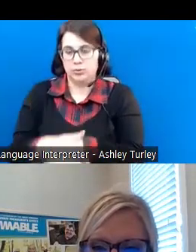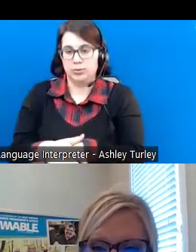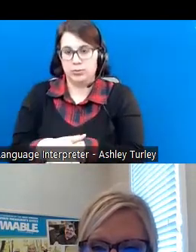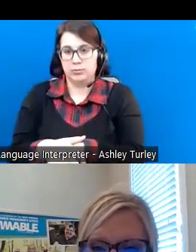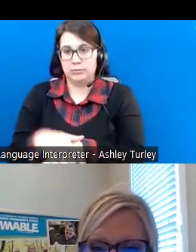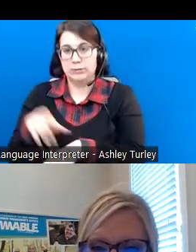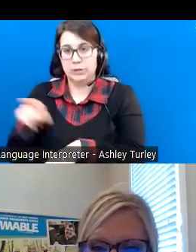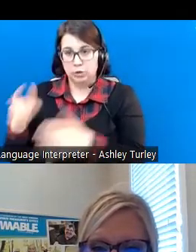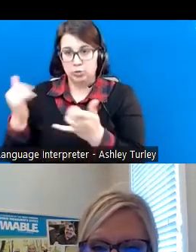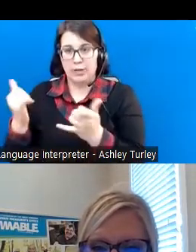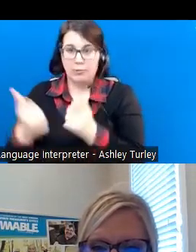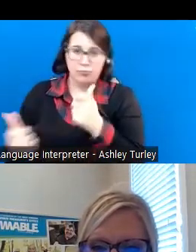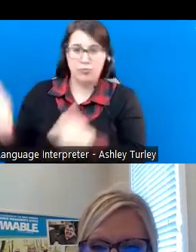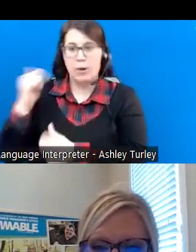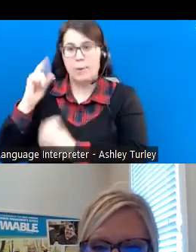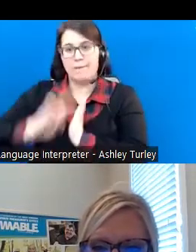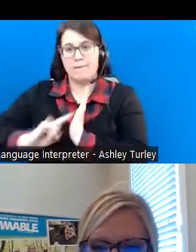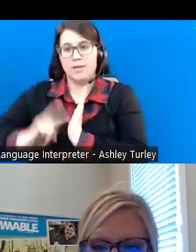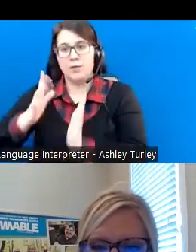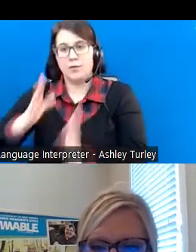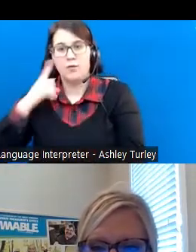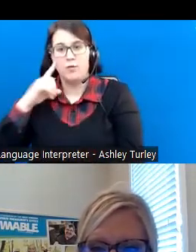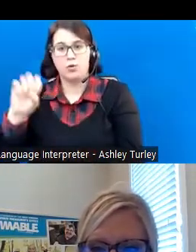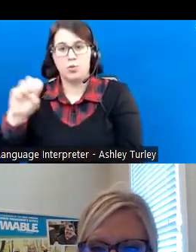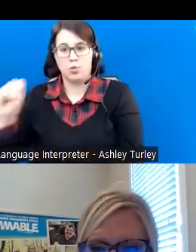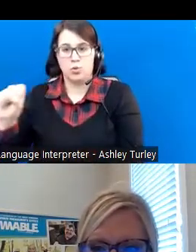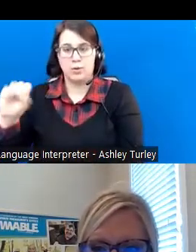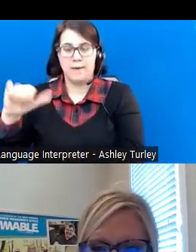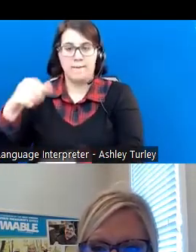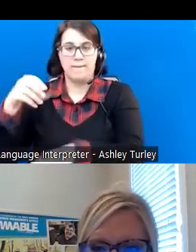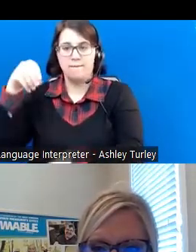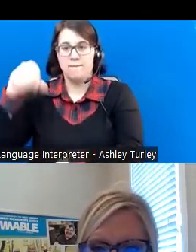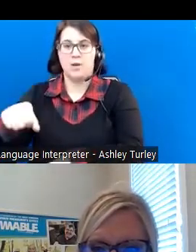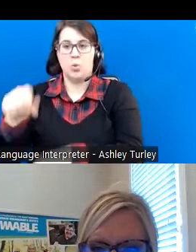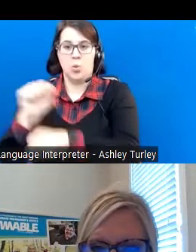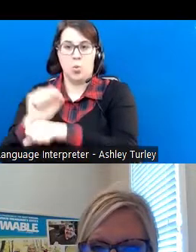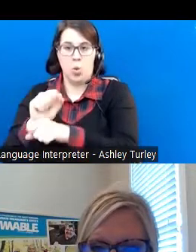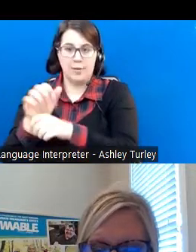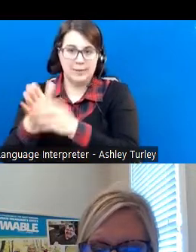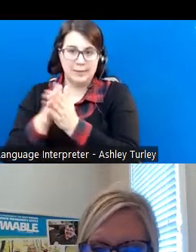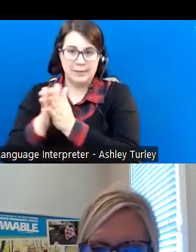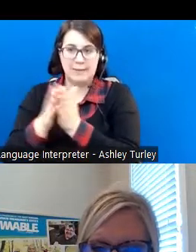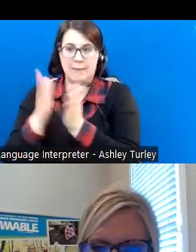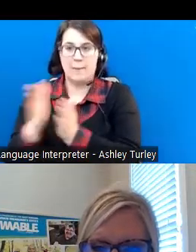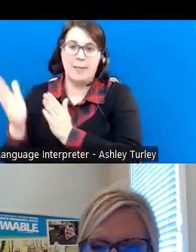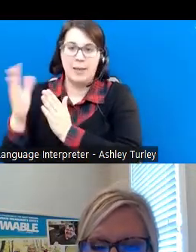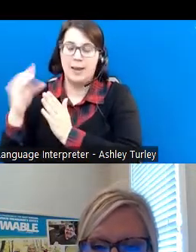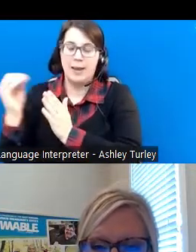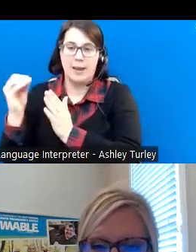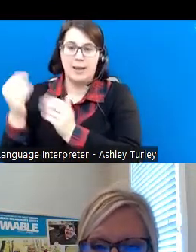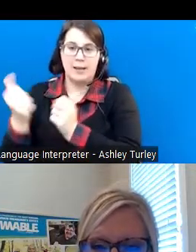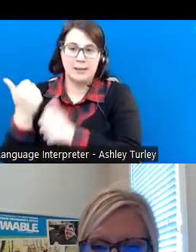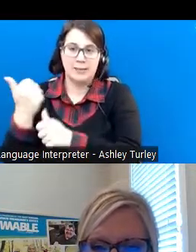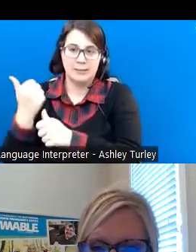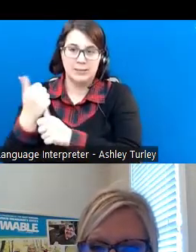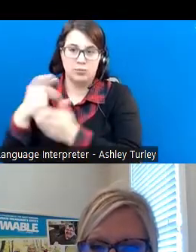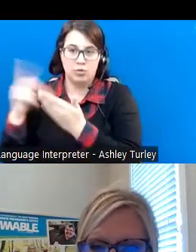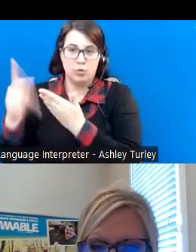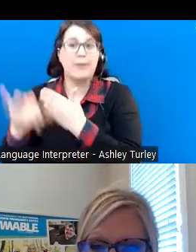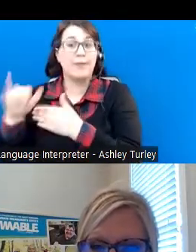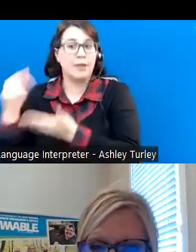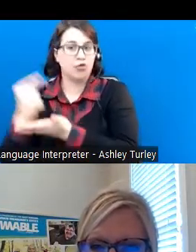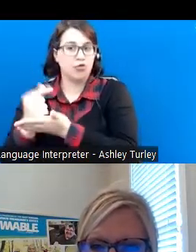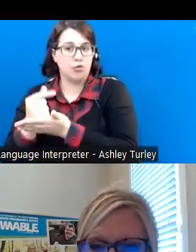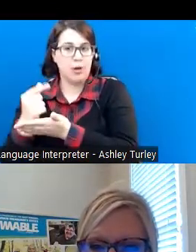investigator of the Social Security-funded Work Incentives Planning and Assistance Program. It's a grant program here in West